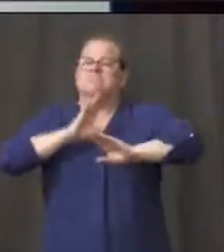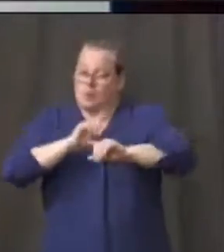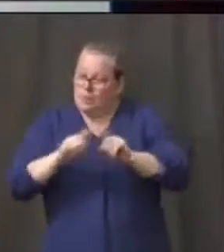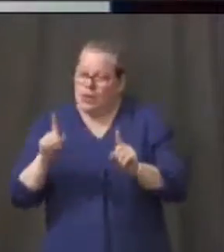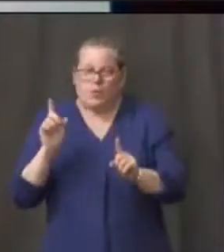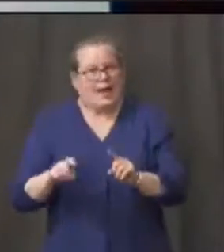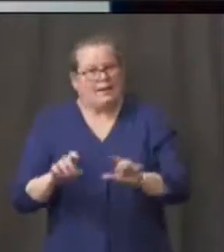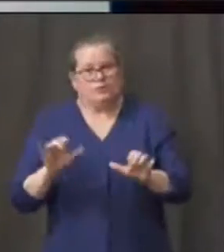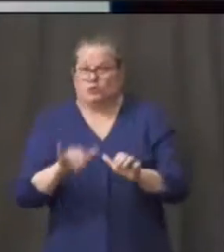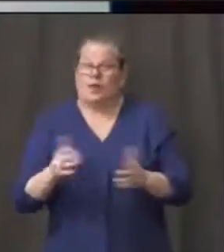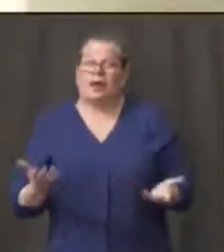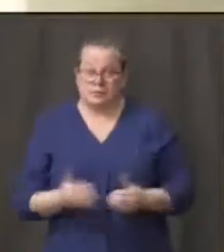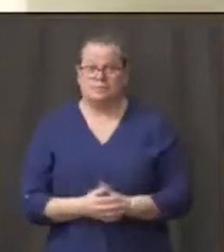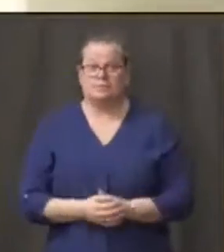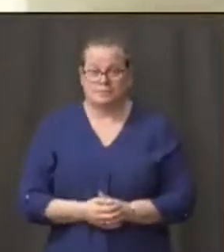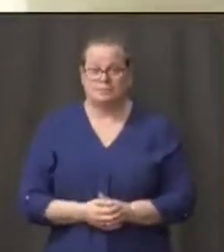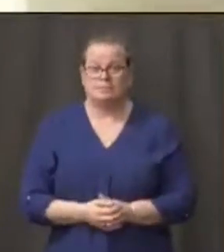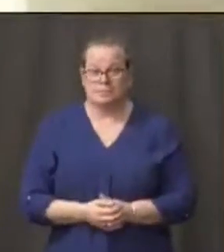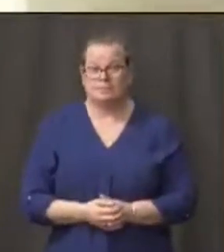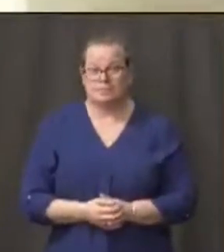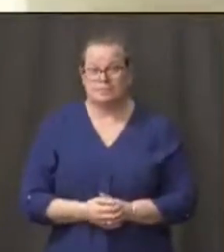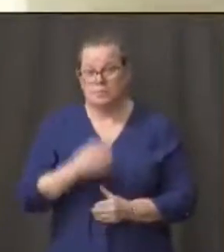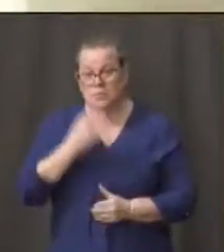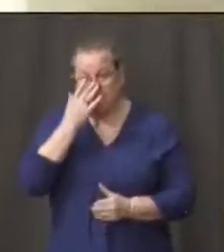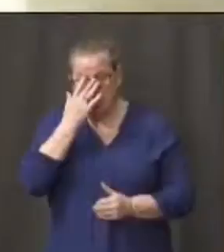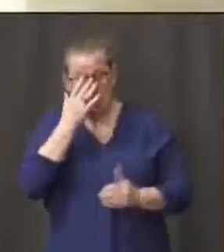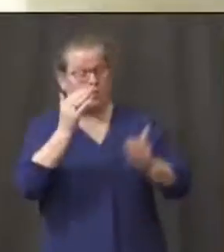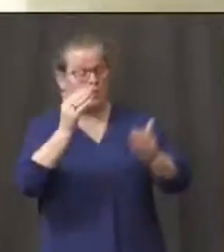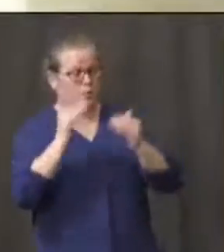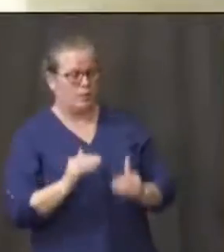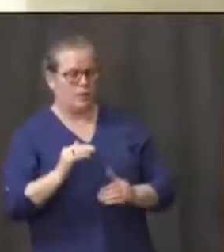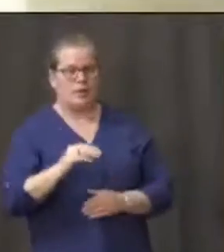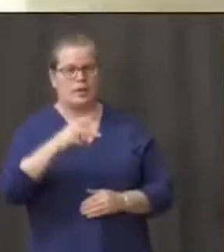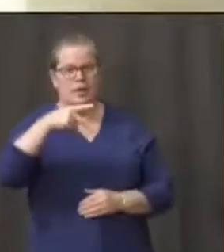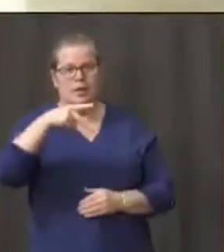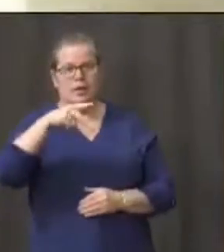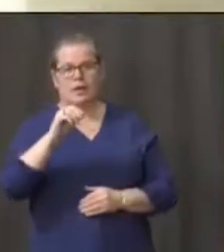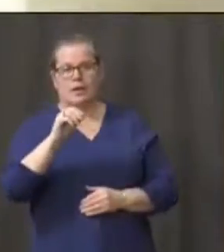Thank you, gentlemen. Move on to Boseto Media.